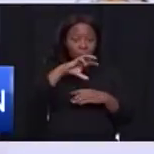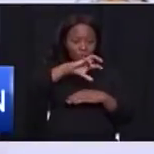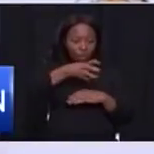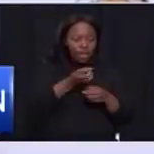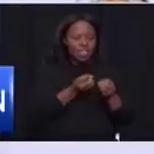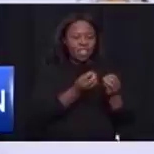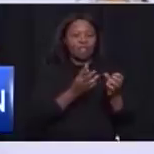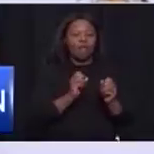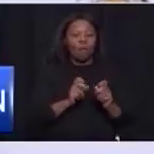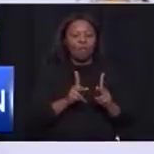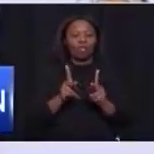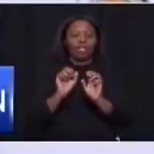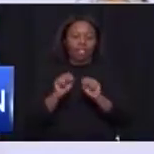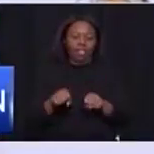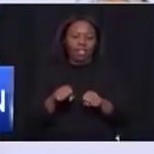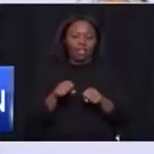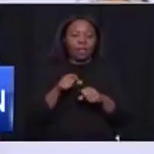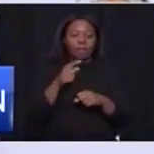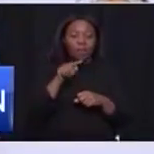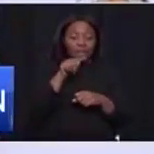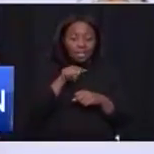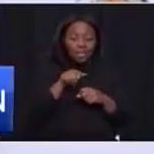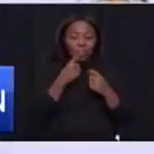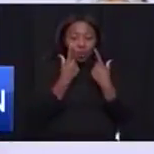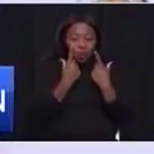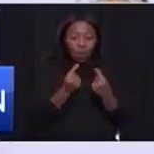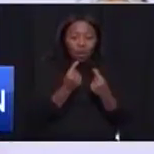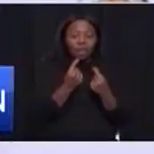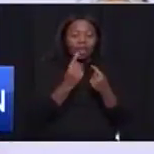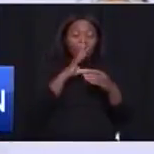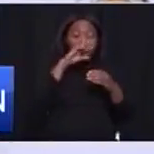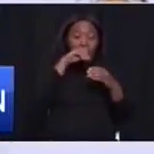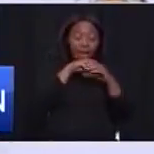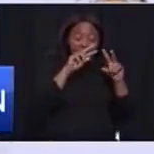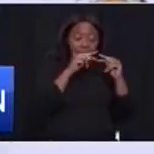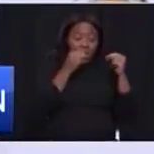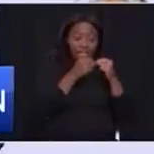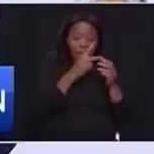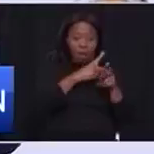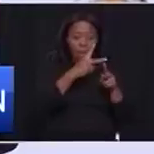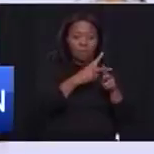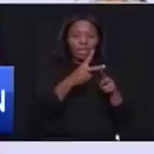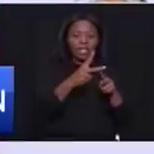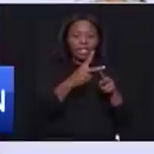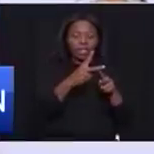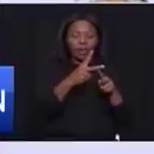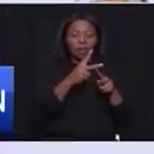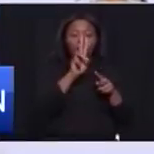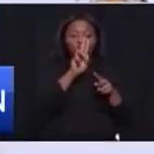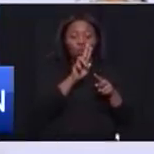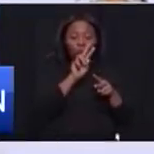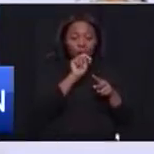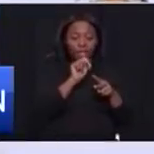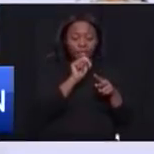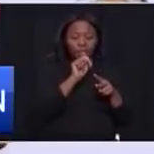All this we do as part of meeting the goals of the National Development Plan and the UN's